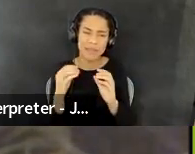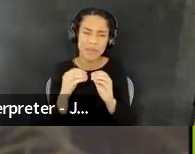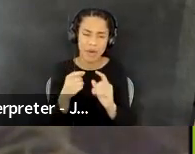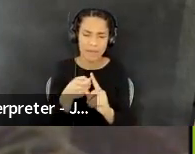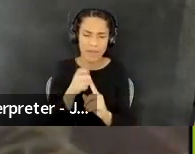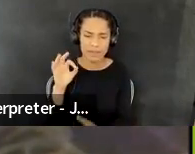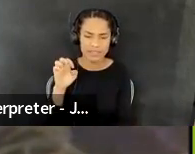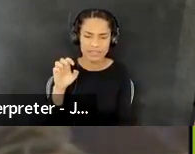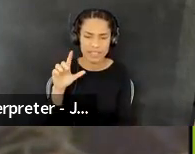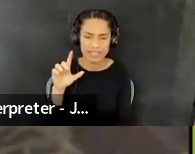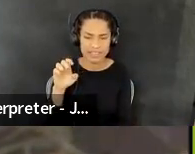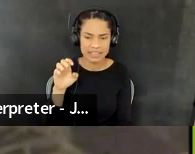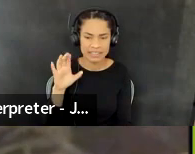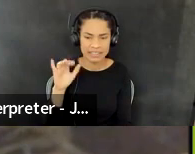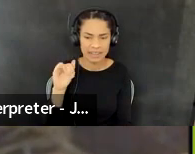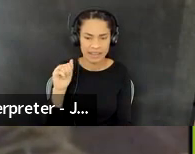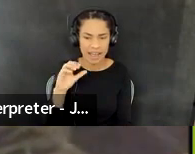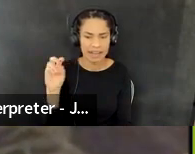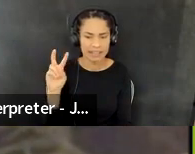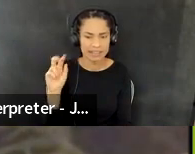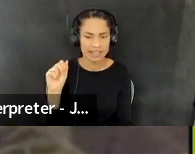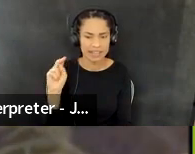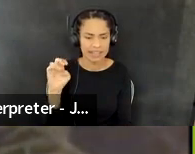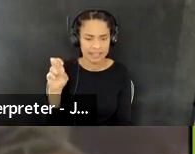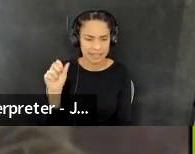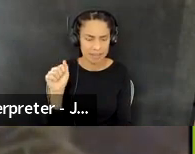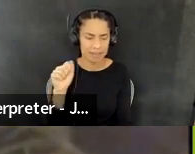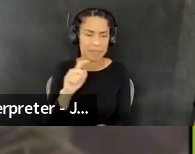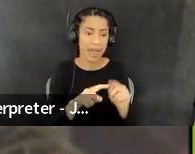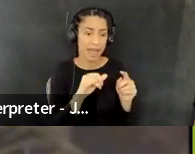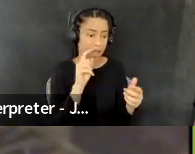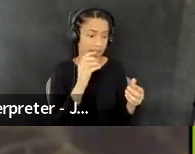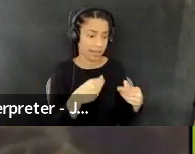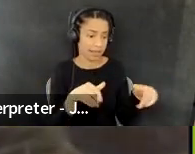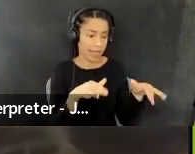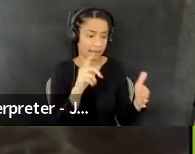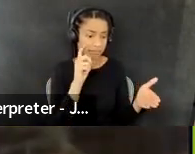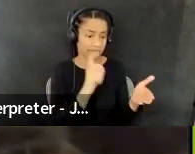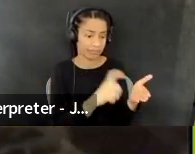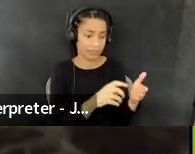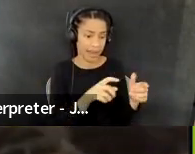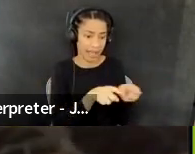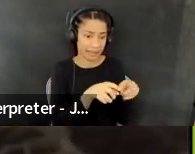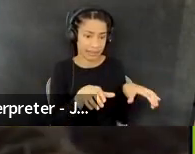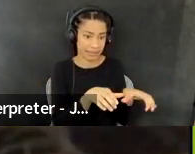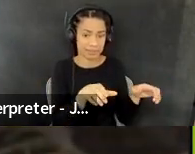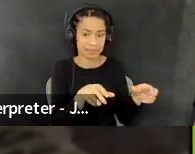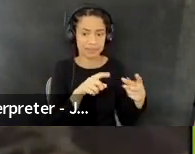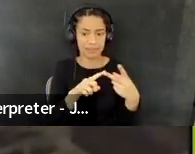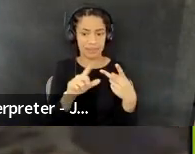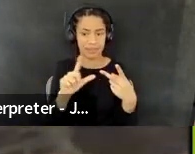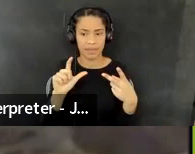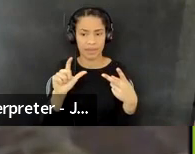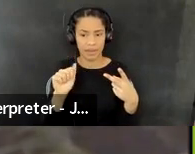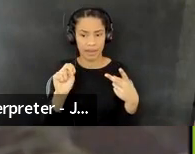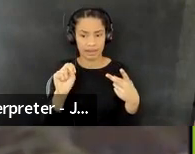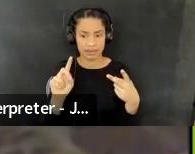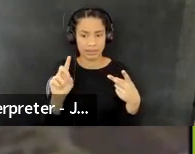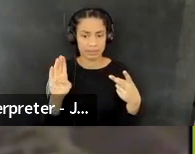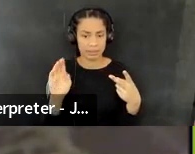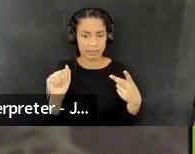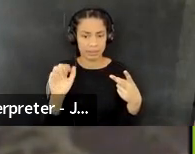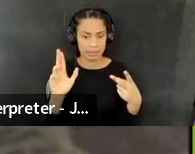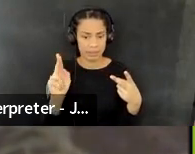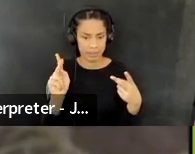Vanessa. Um, but land acknowledgement as action and, and, and, and land back and what the, um, what